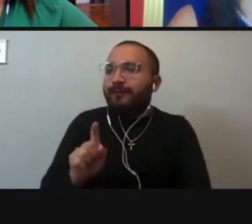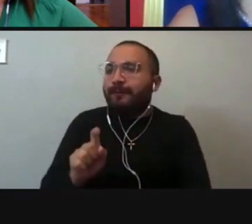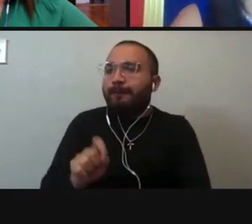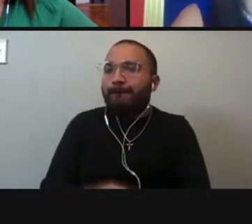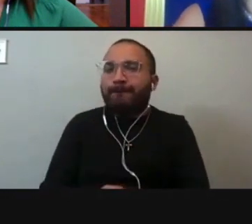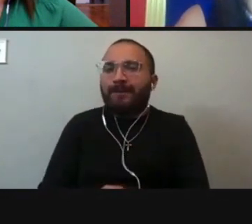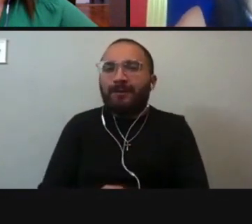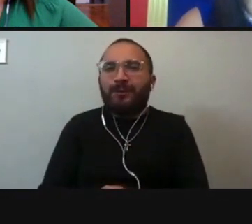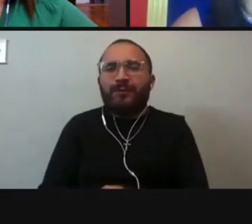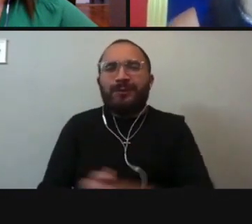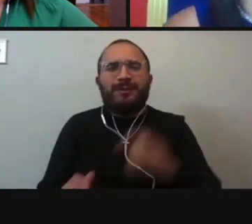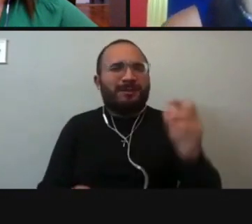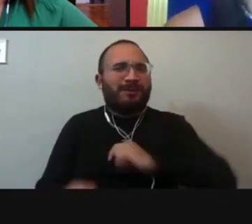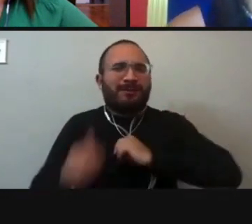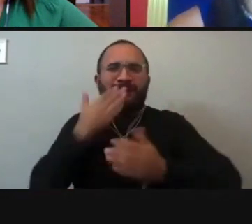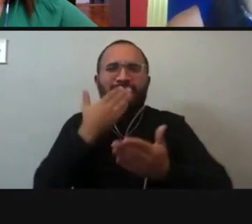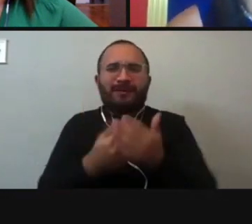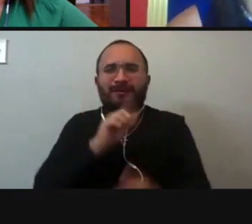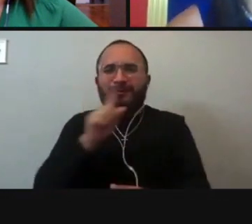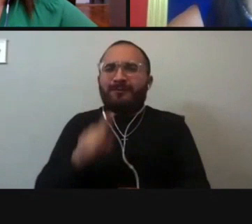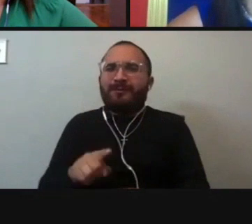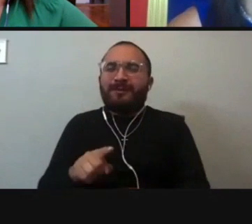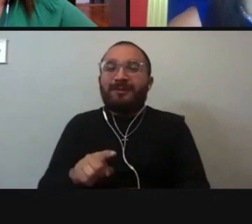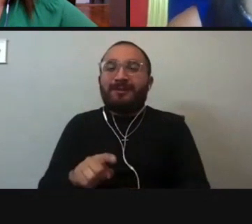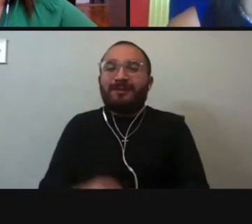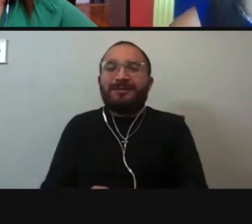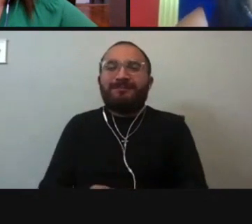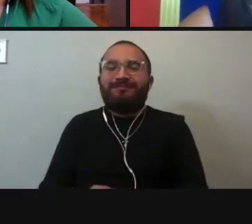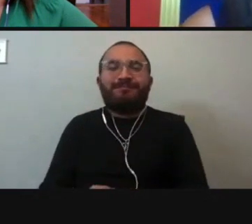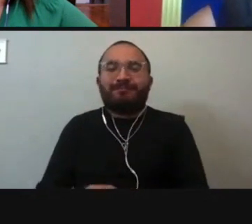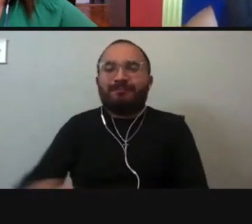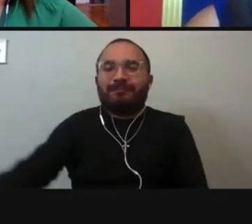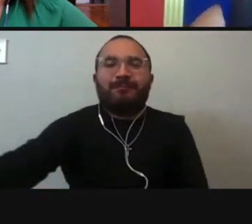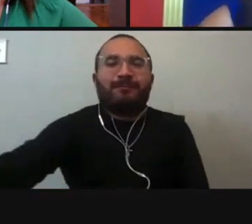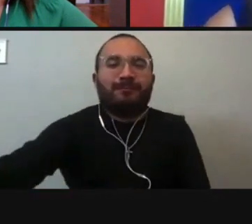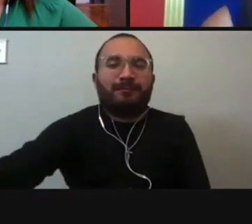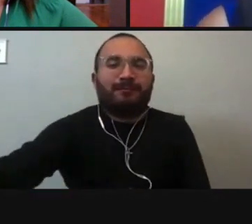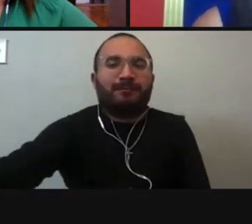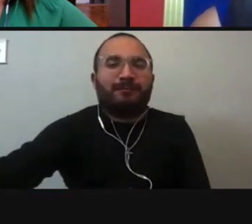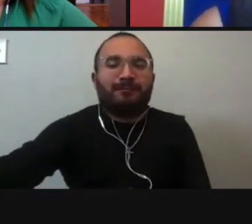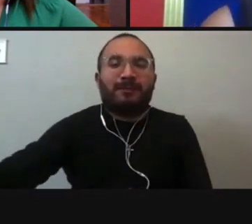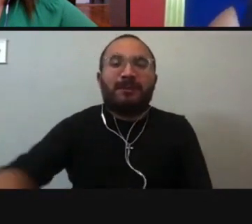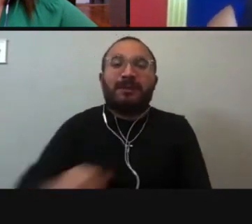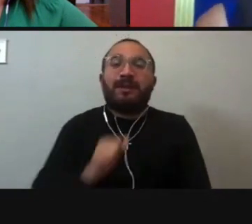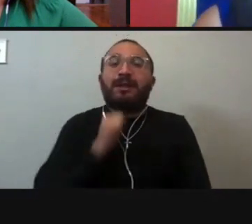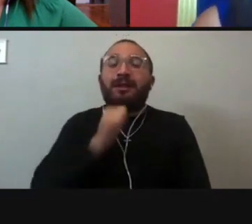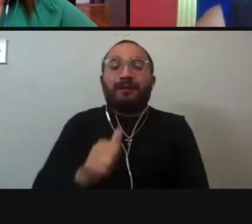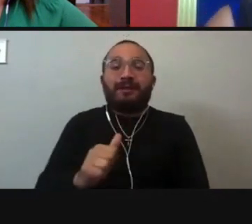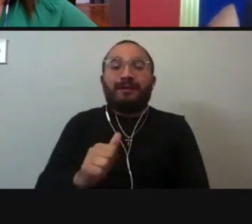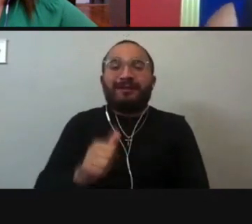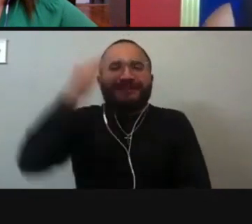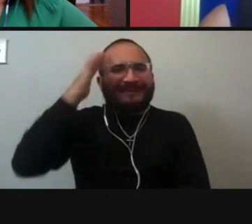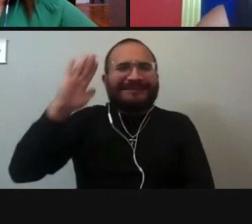Oh, you got me on that one. Could I, I tell you, I'm not so sure we can do something about climate